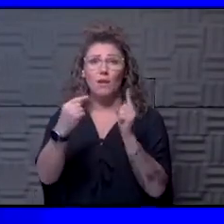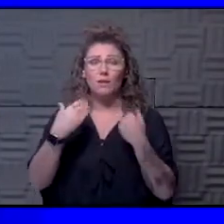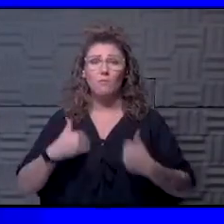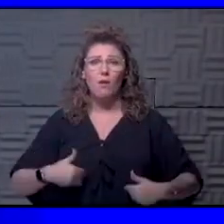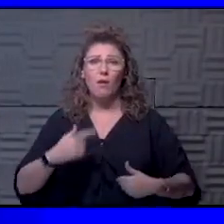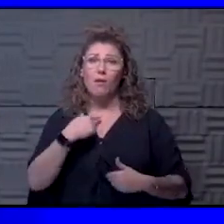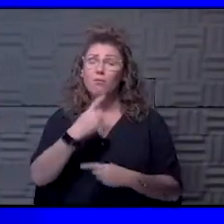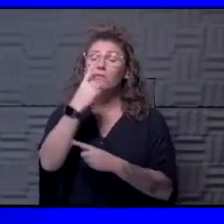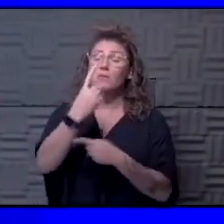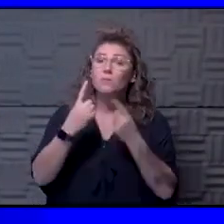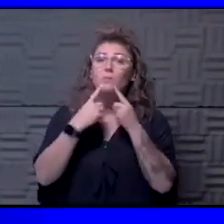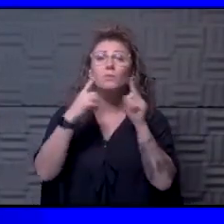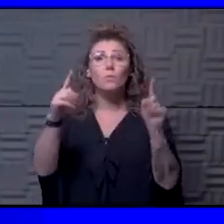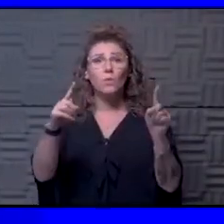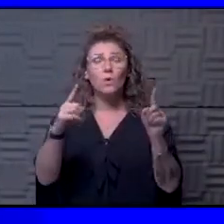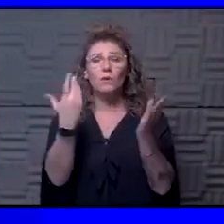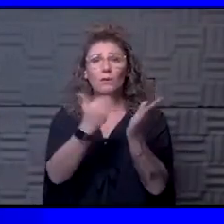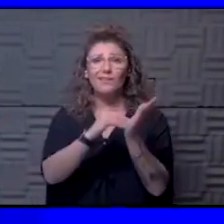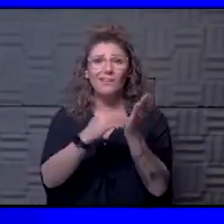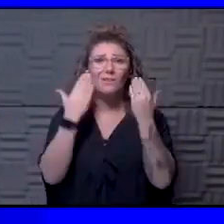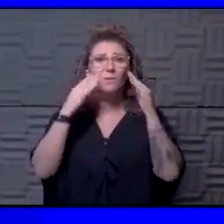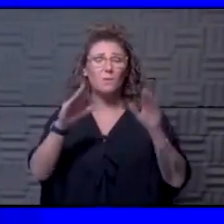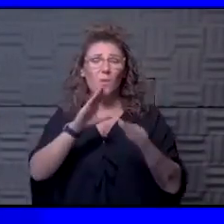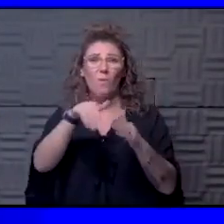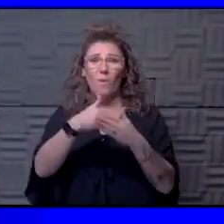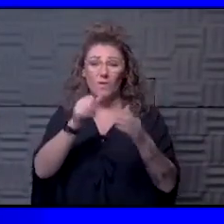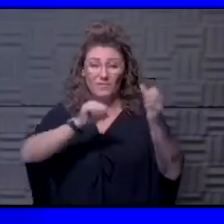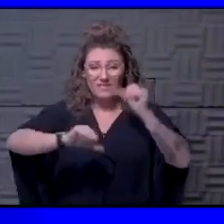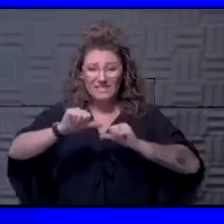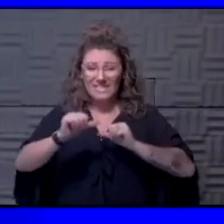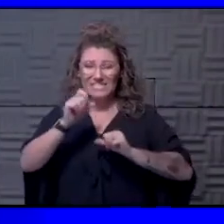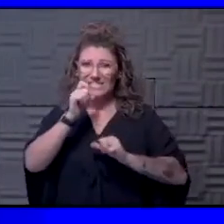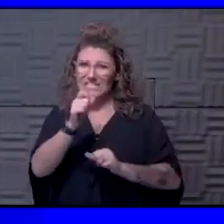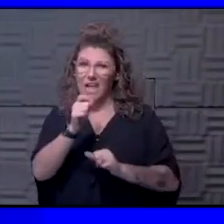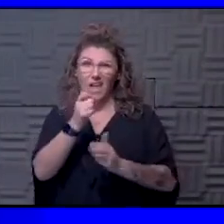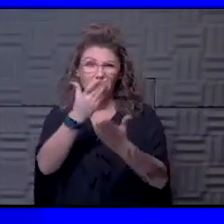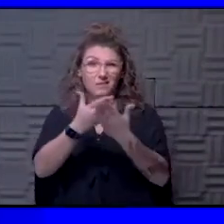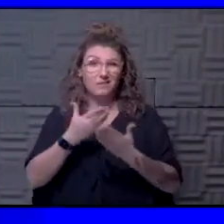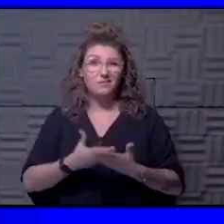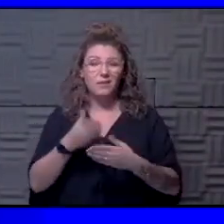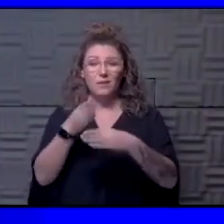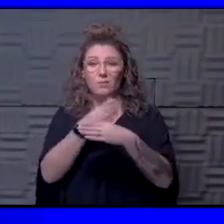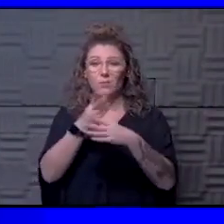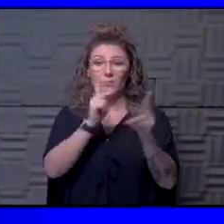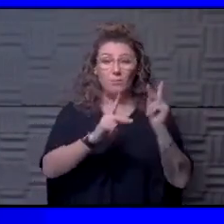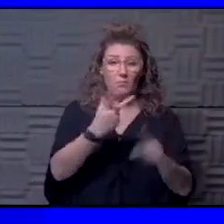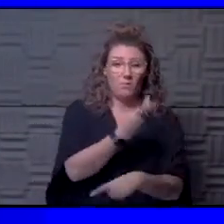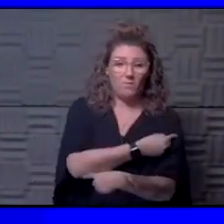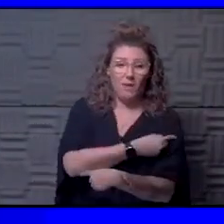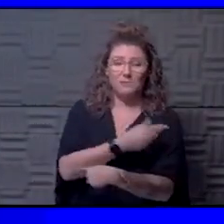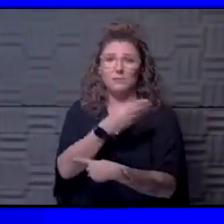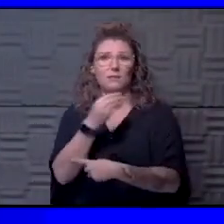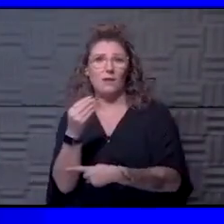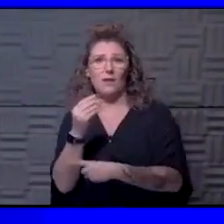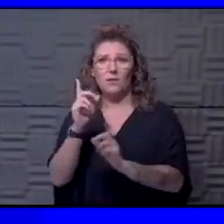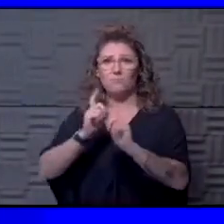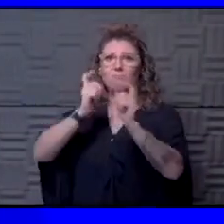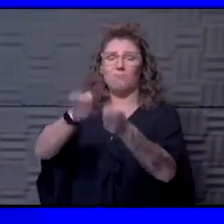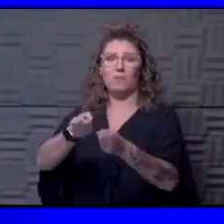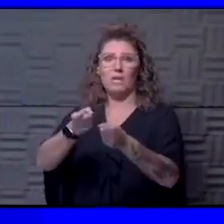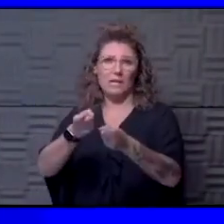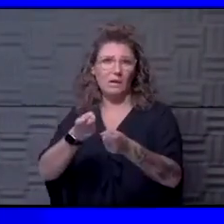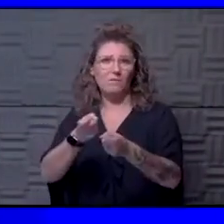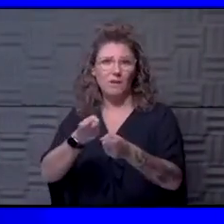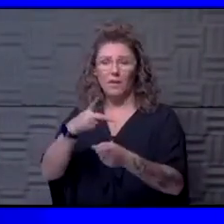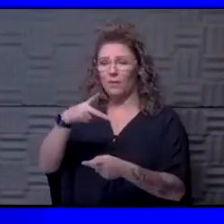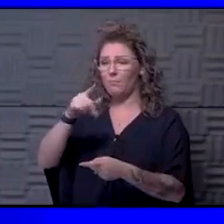conceivably work. Um, again, don't know all the science and don't believe there's any data between people who've been vaccinated and, uh, giving plasma,